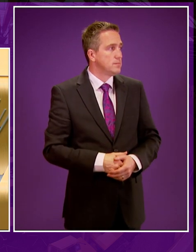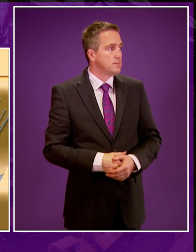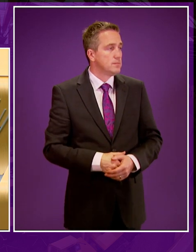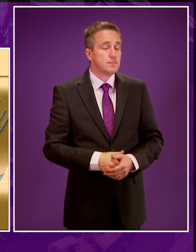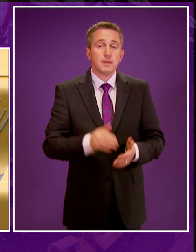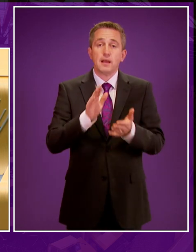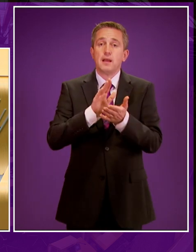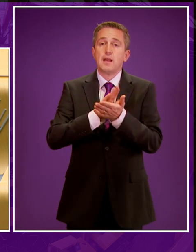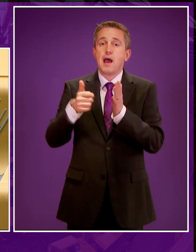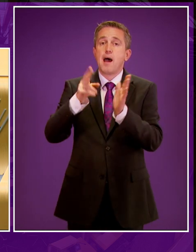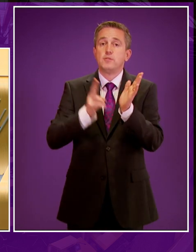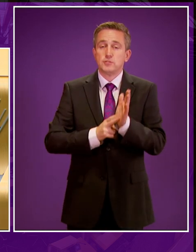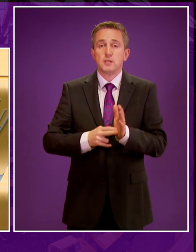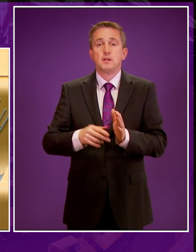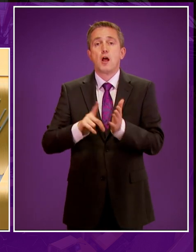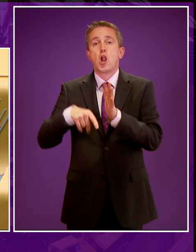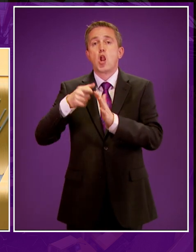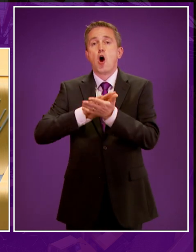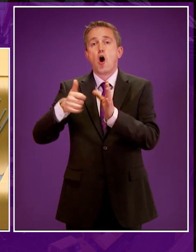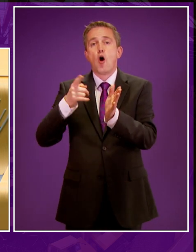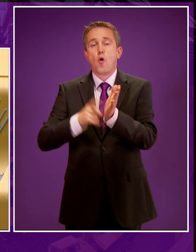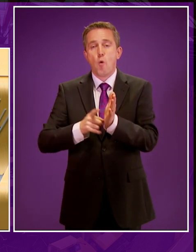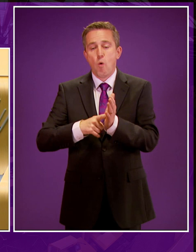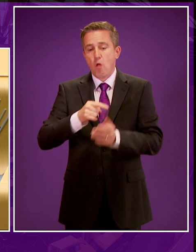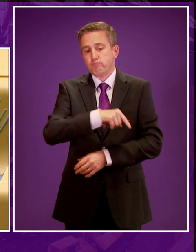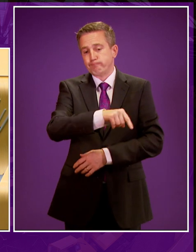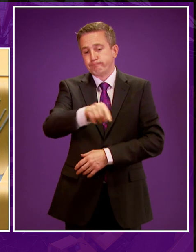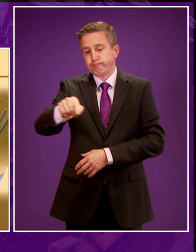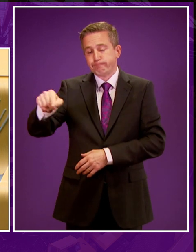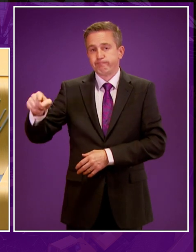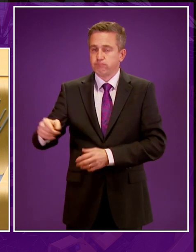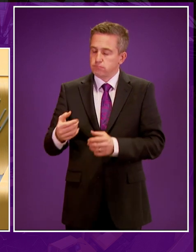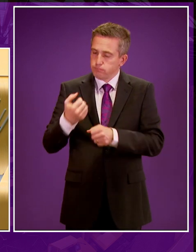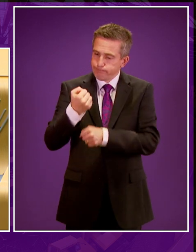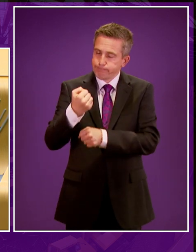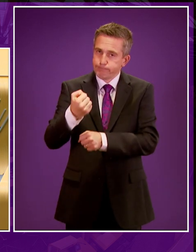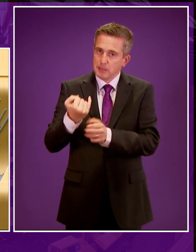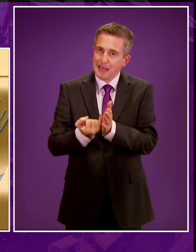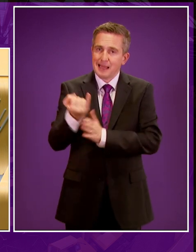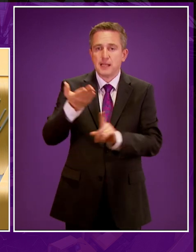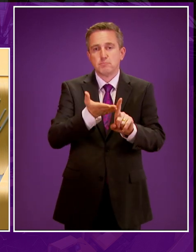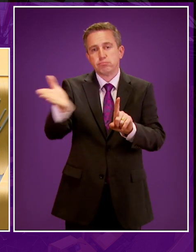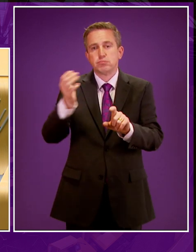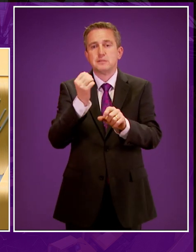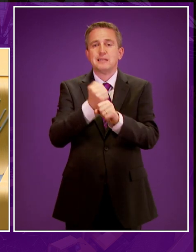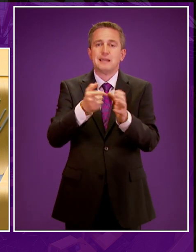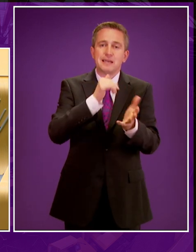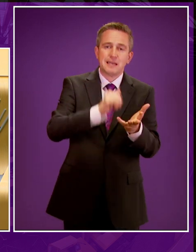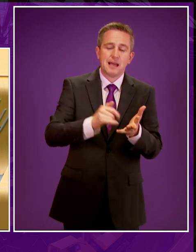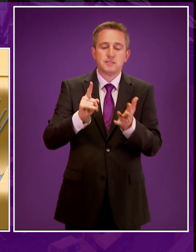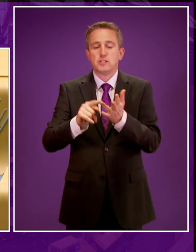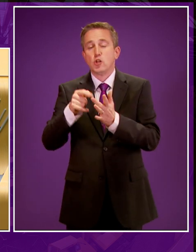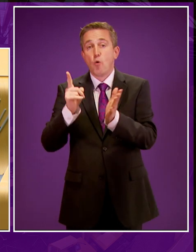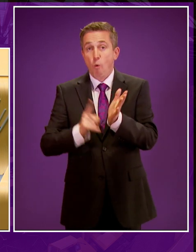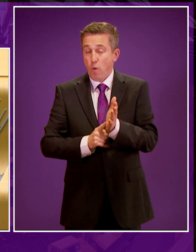In Hamilton, Lark Collins Stonehouse was a strong movement led by the South Lanarkshire against unconventional gas, and I had